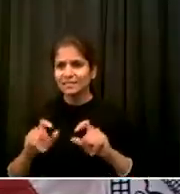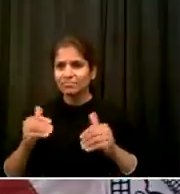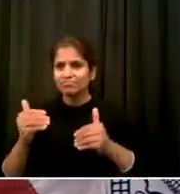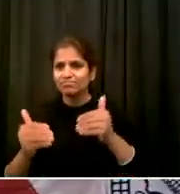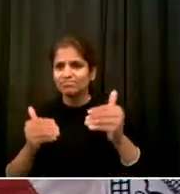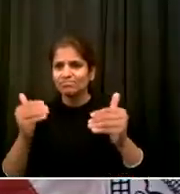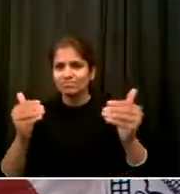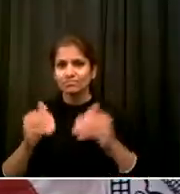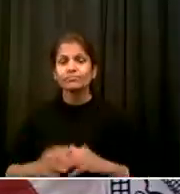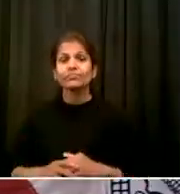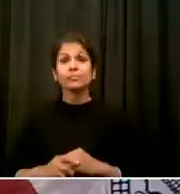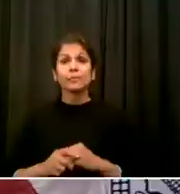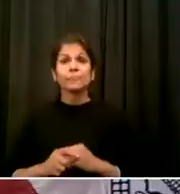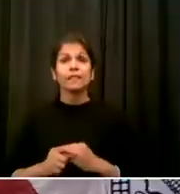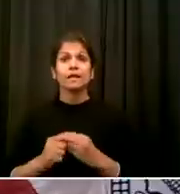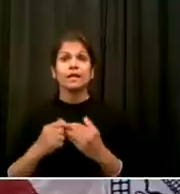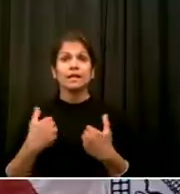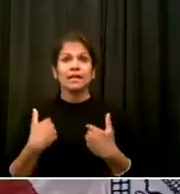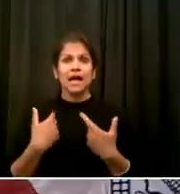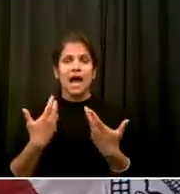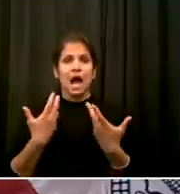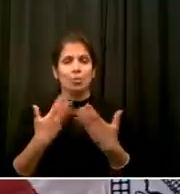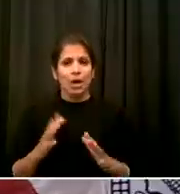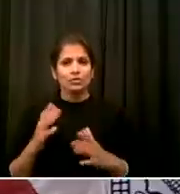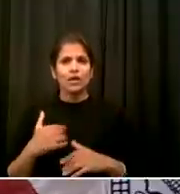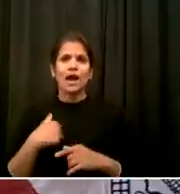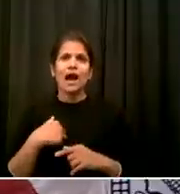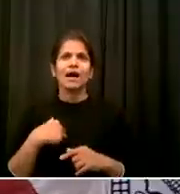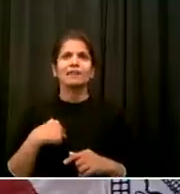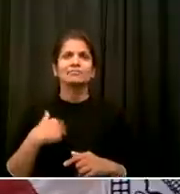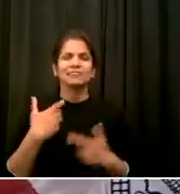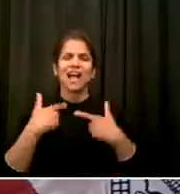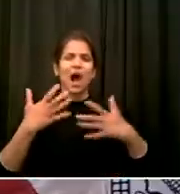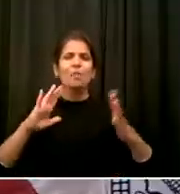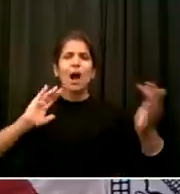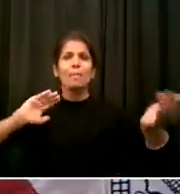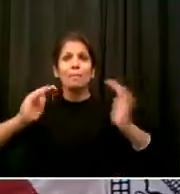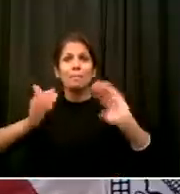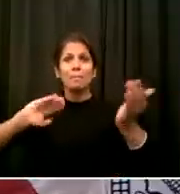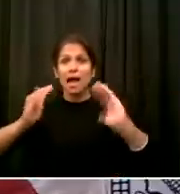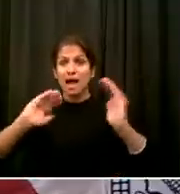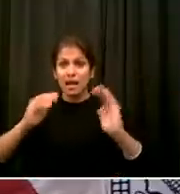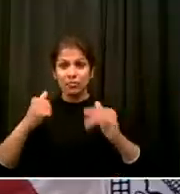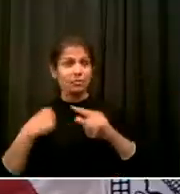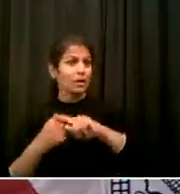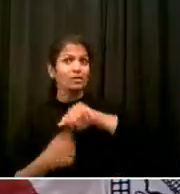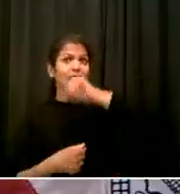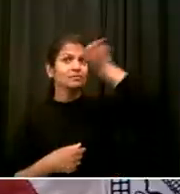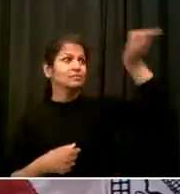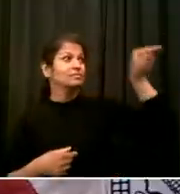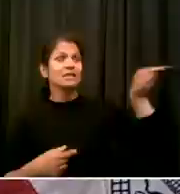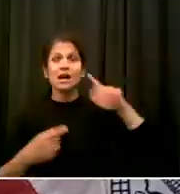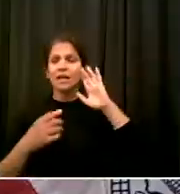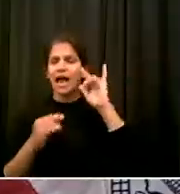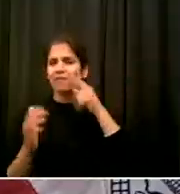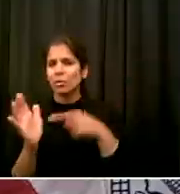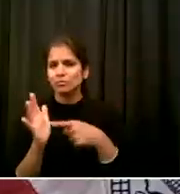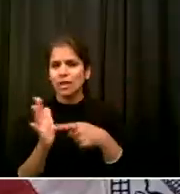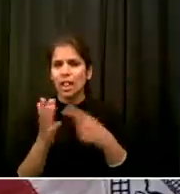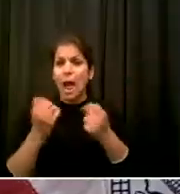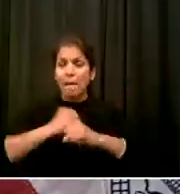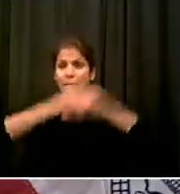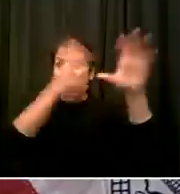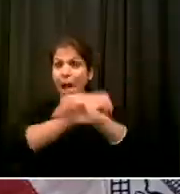minefield, but it might be an apt one We are trying to find our way We're trying to find a path that is stable and secure And that does not allow this